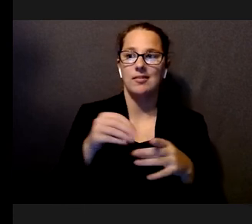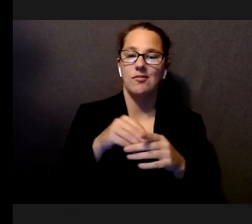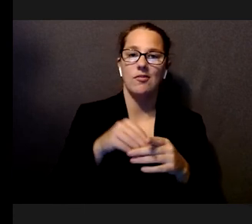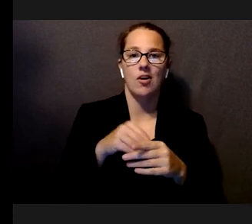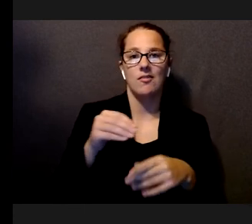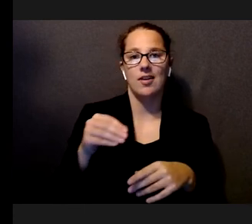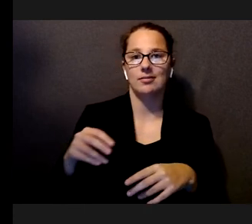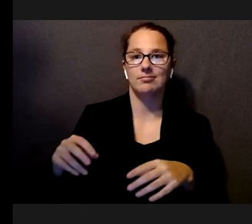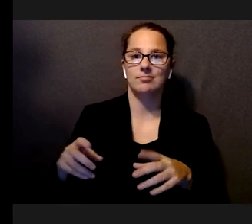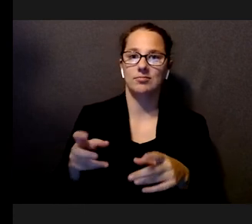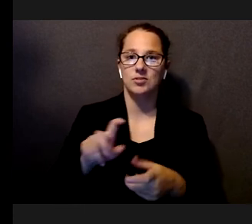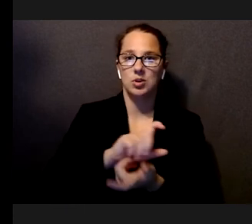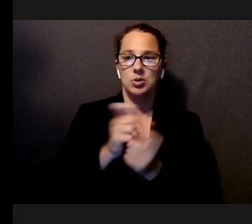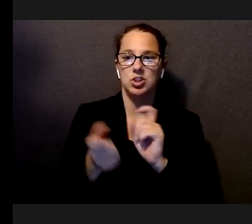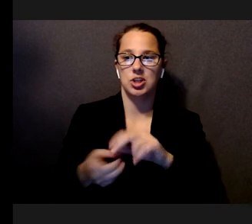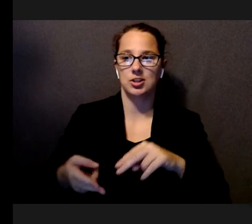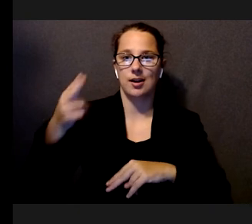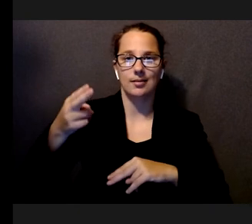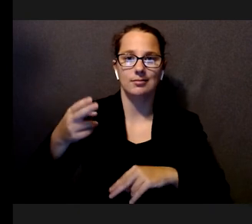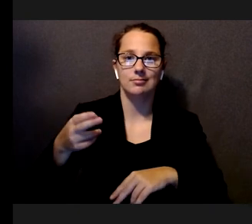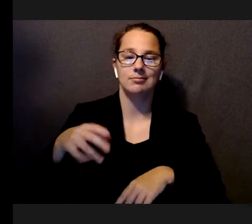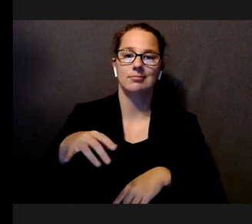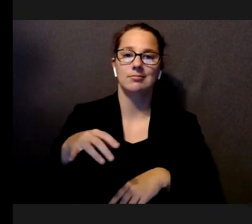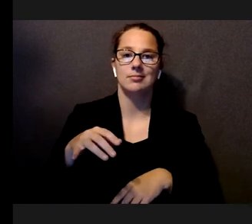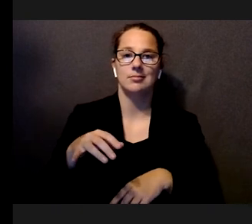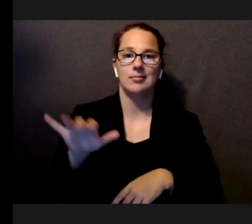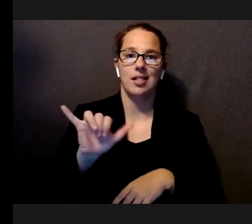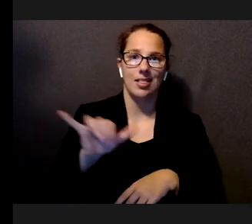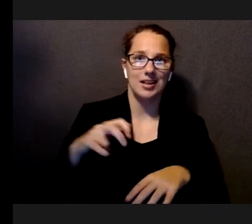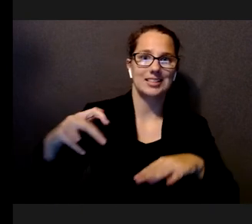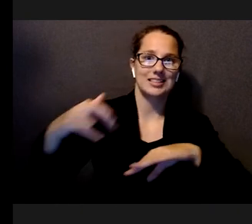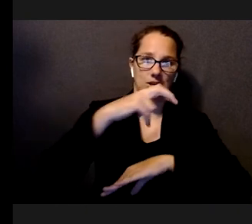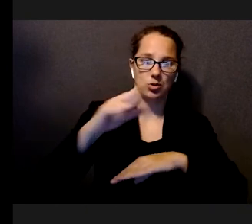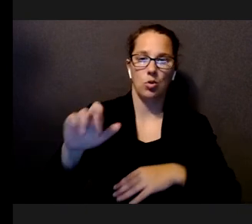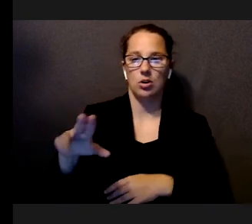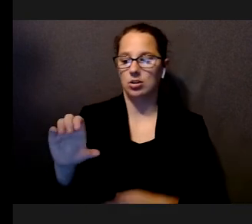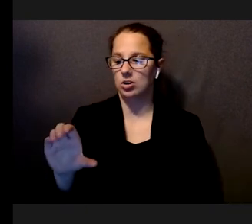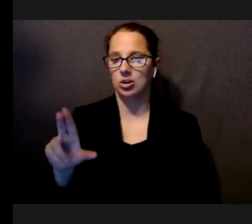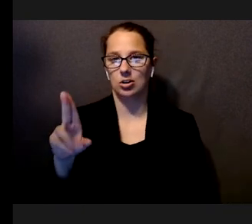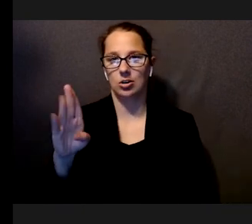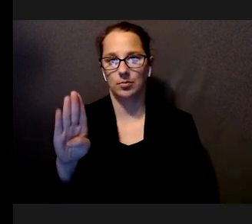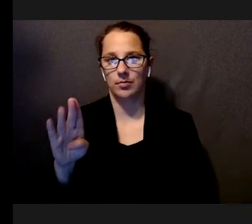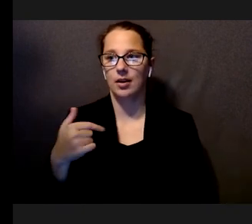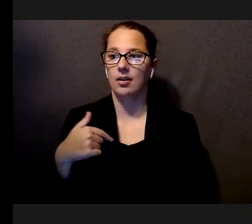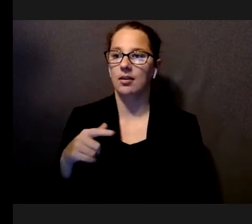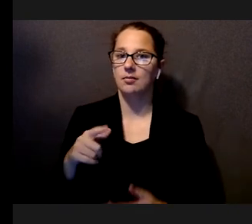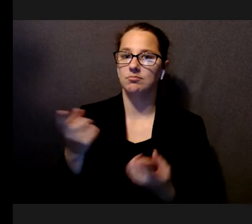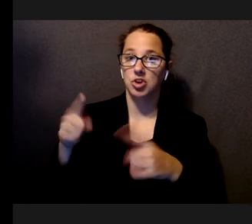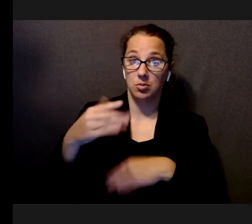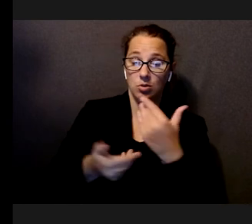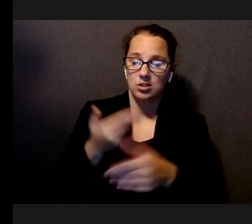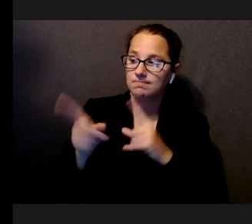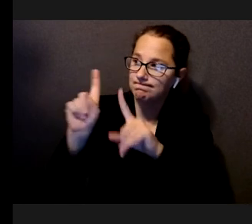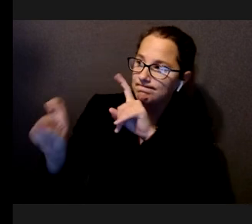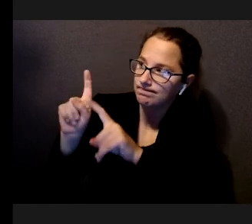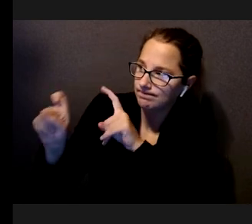and curbs. As they did this, we asked them questions to understand exactly why they did what they did, and